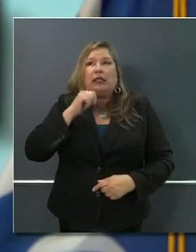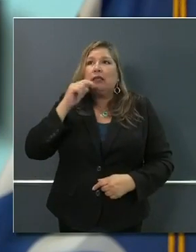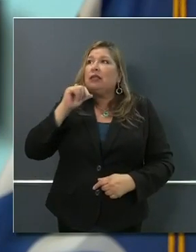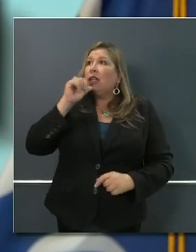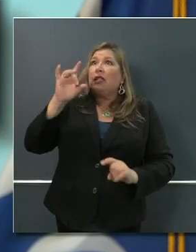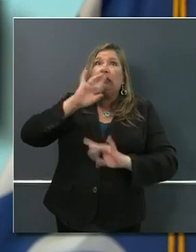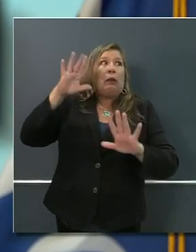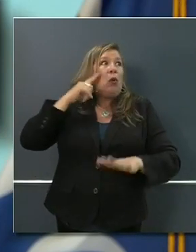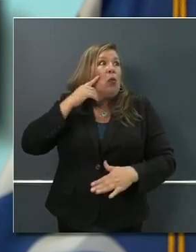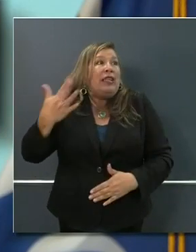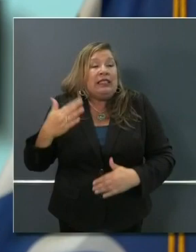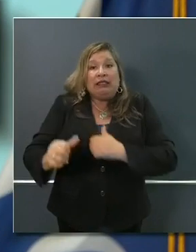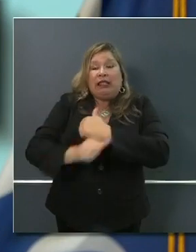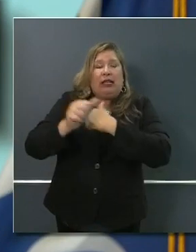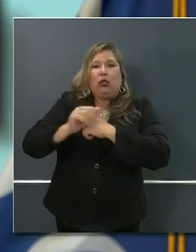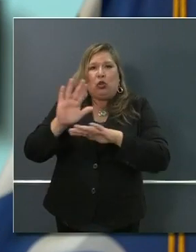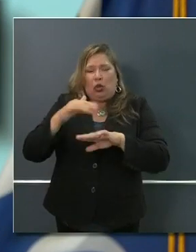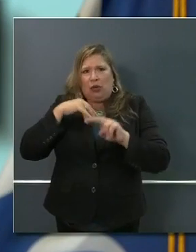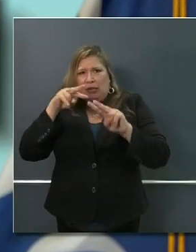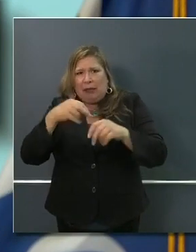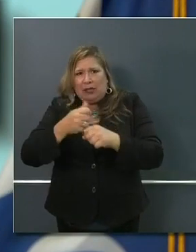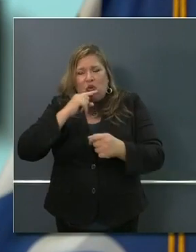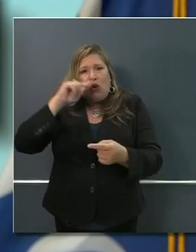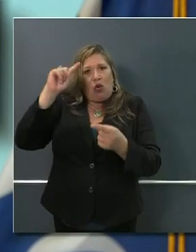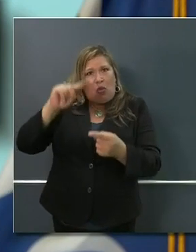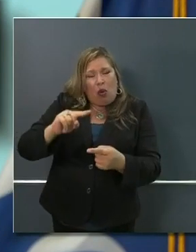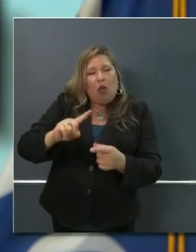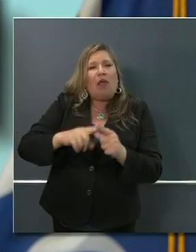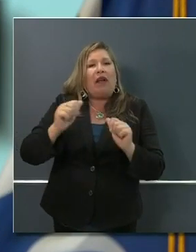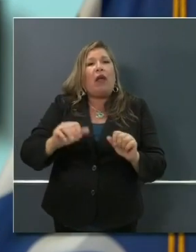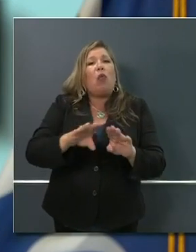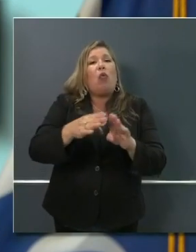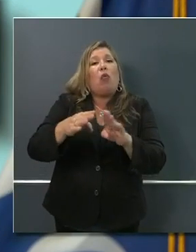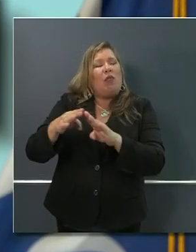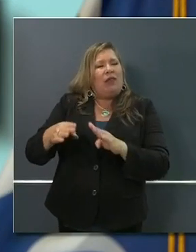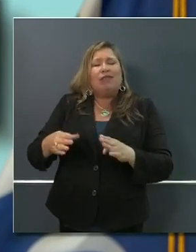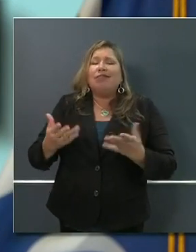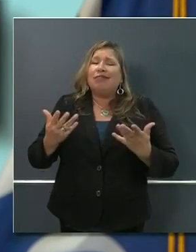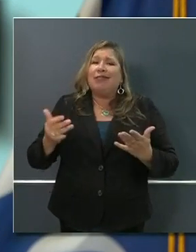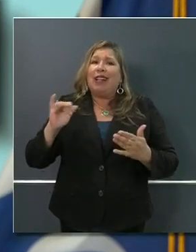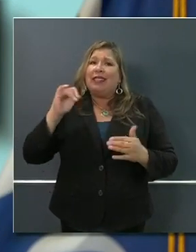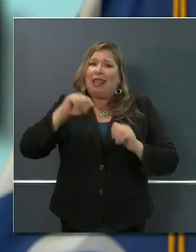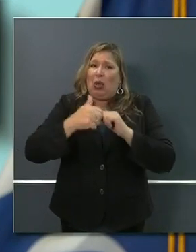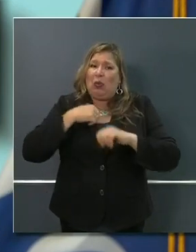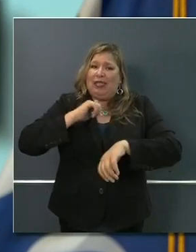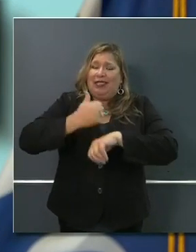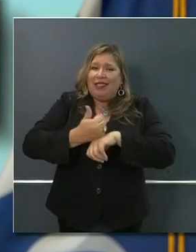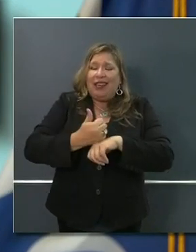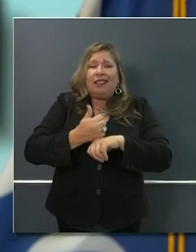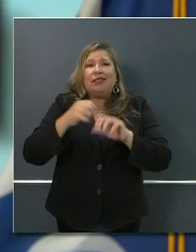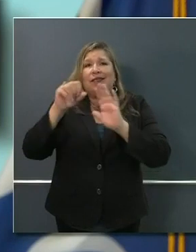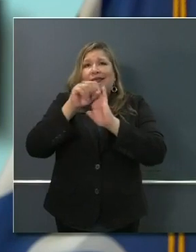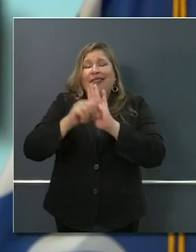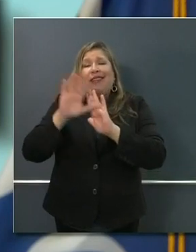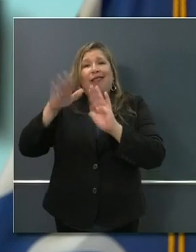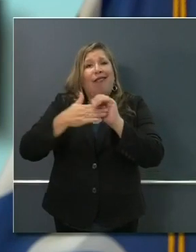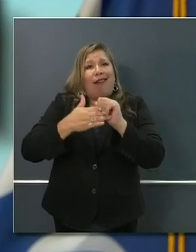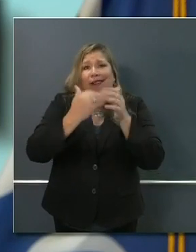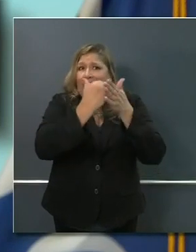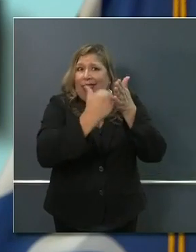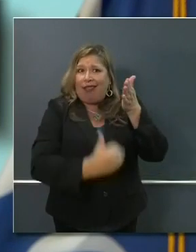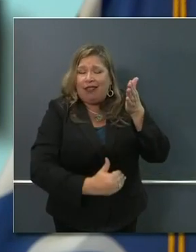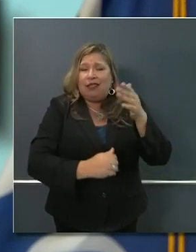we updated. We've done this fairly consistently, our statewide guidelines for more clarification, looking at more